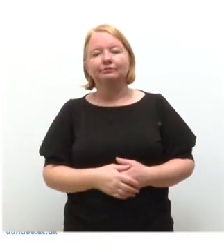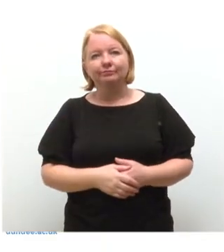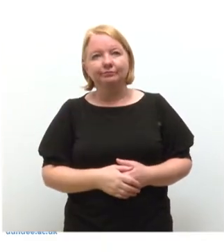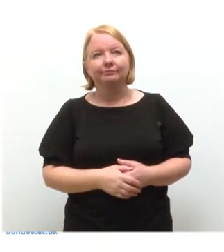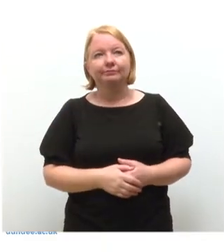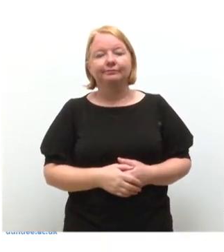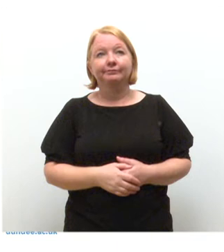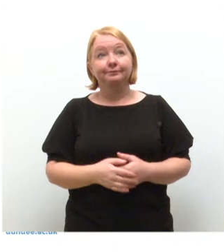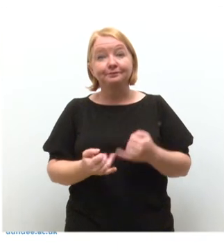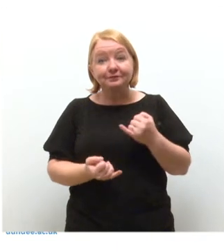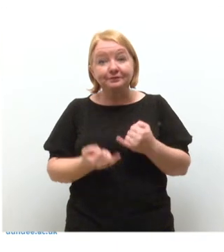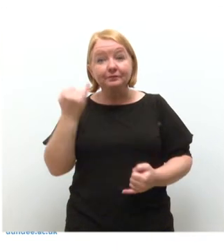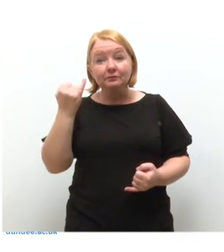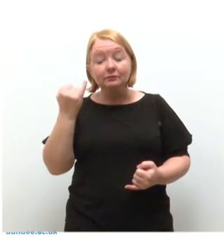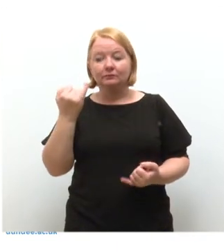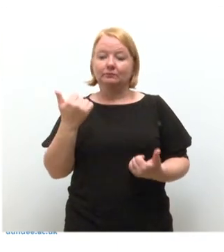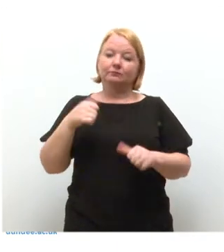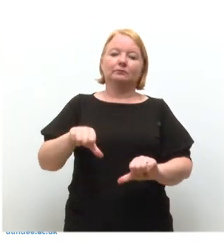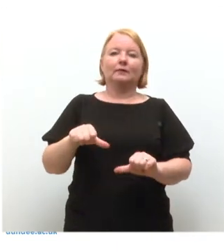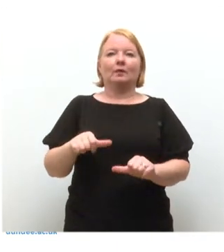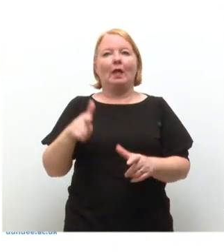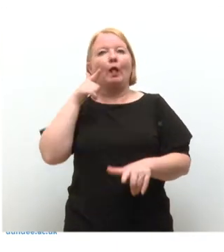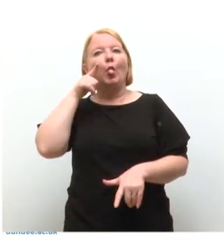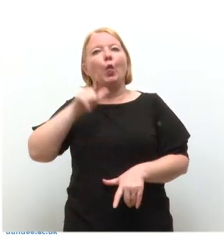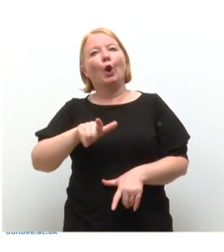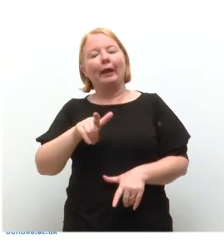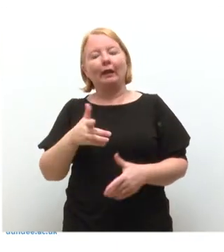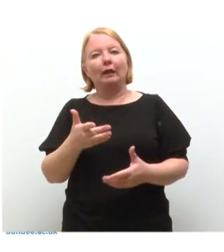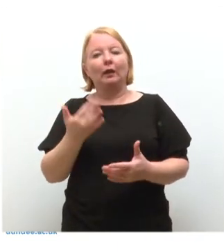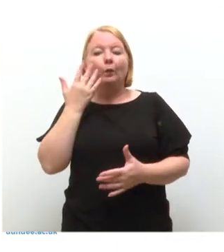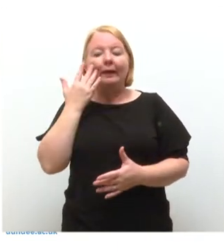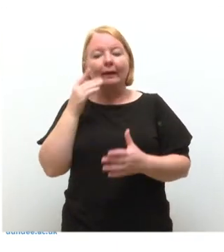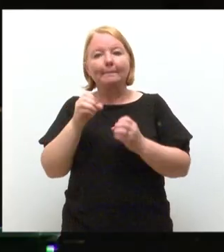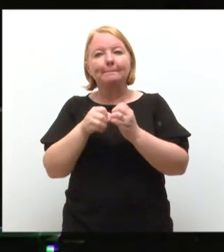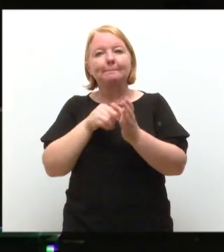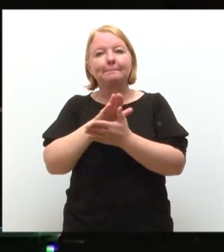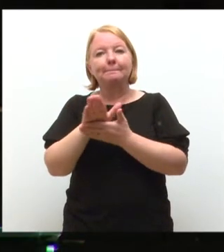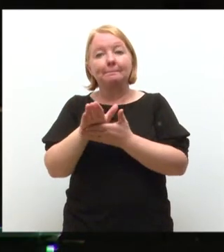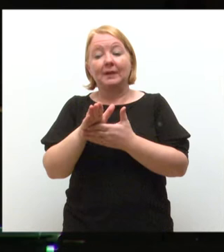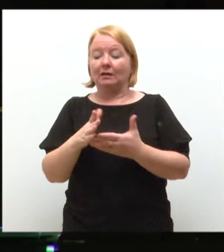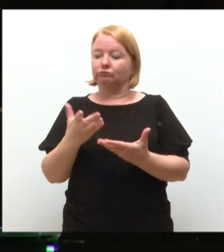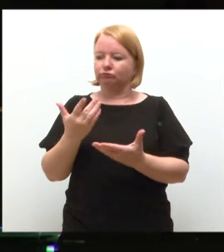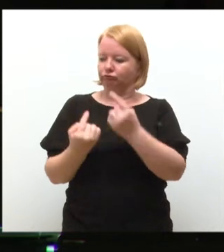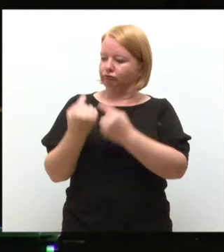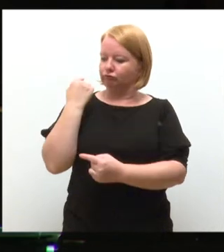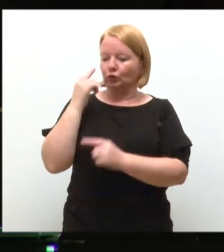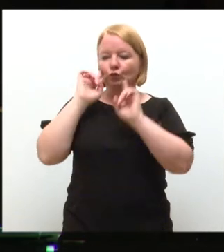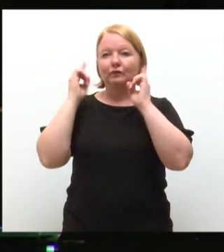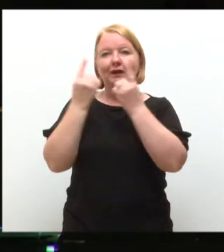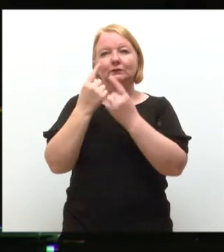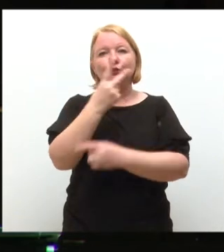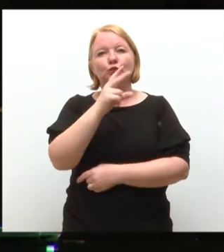Finally, she got what she calls a lucky break at Bath University, becoming Dean of Science in 2001,